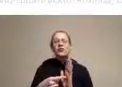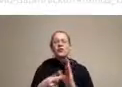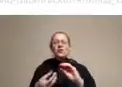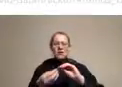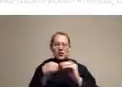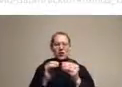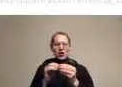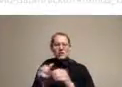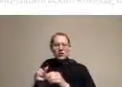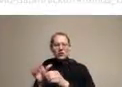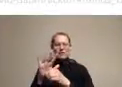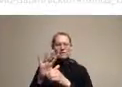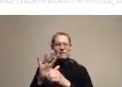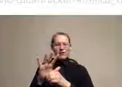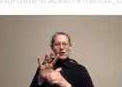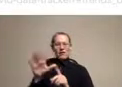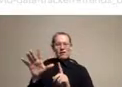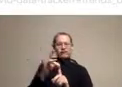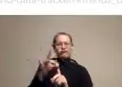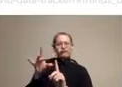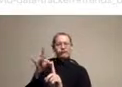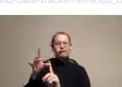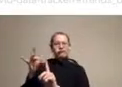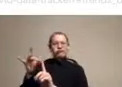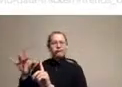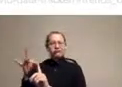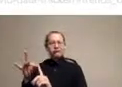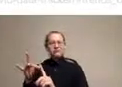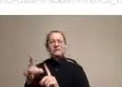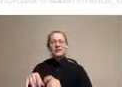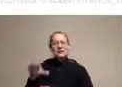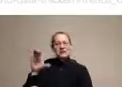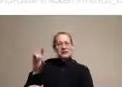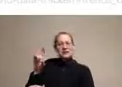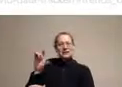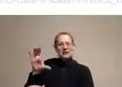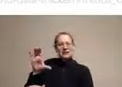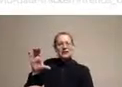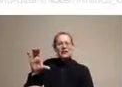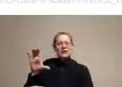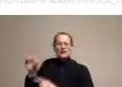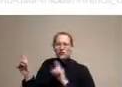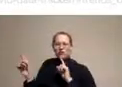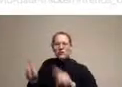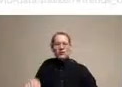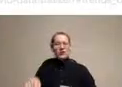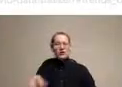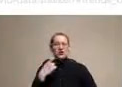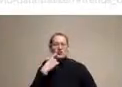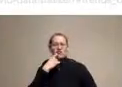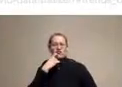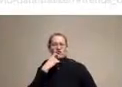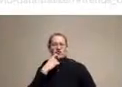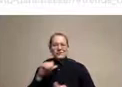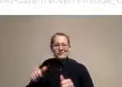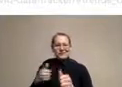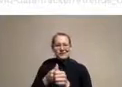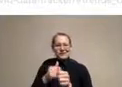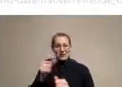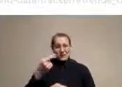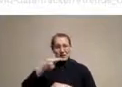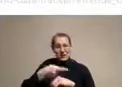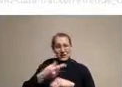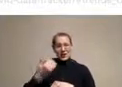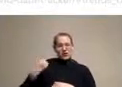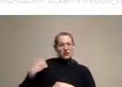in the context of, as reported to CDC, and you see this was, like, pretty slides about 10 days ago. That's where we are today. And these are the trends in